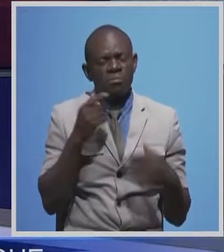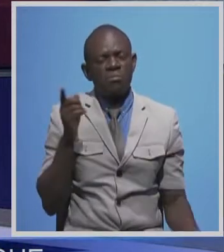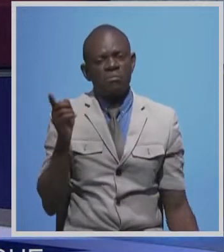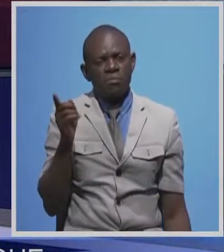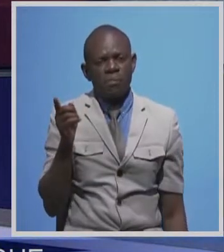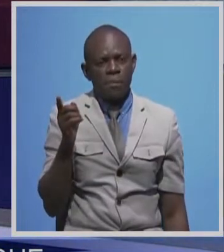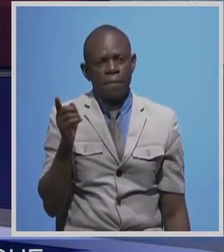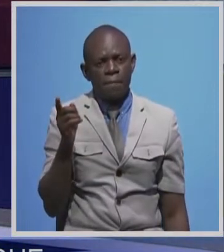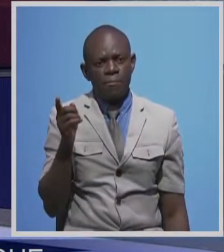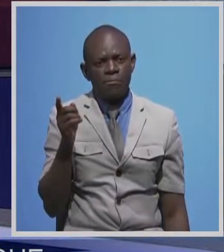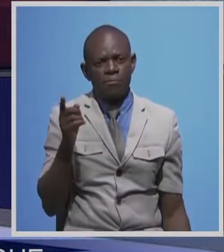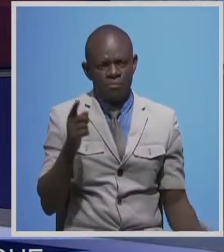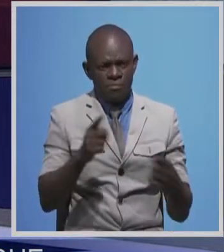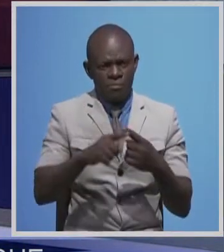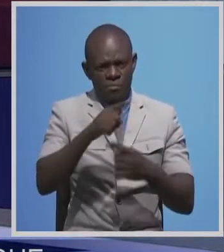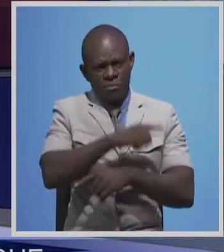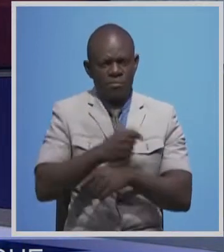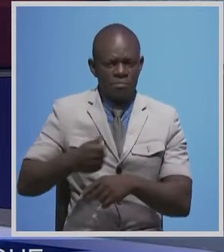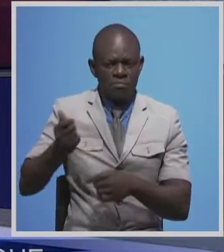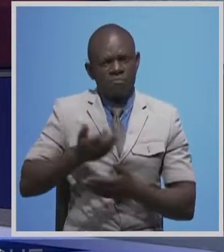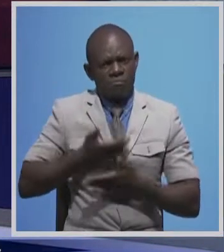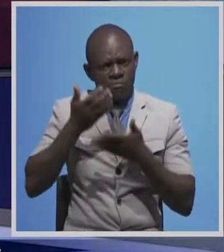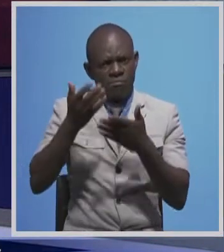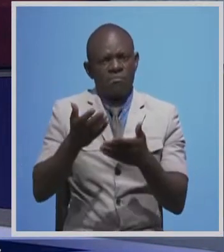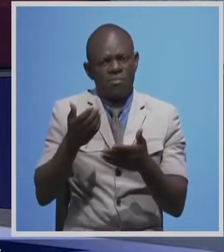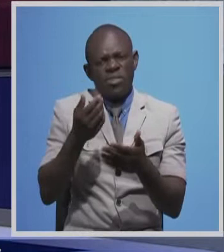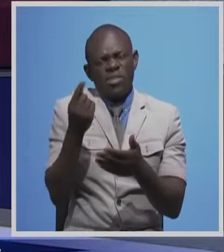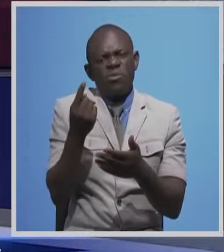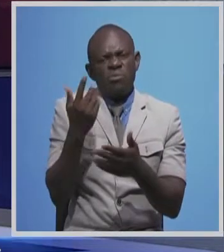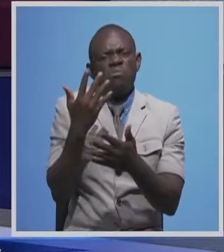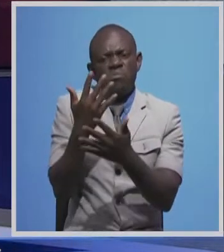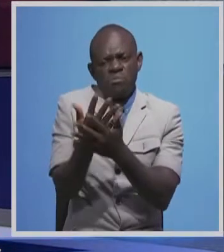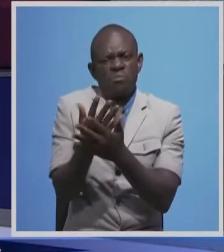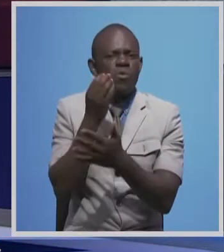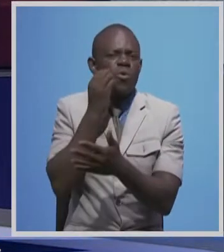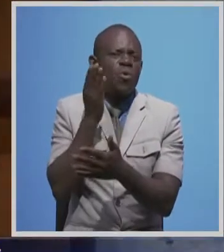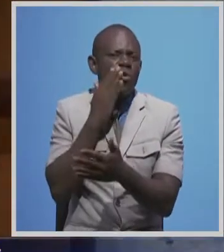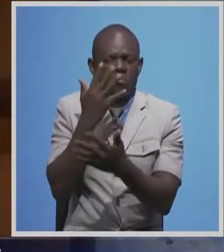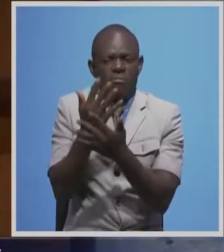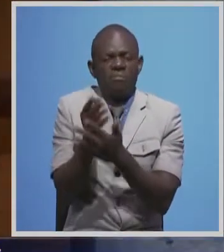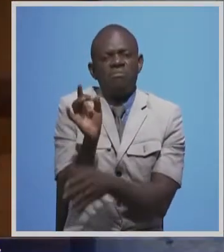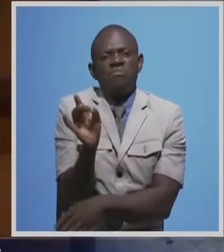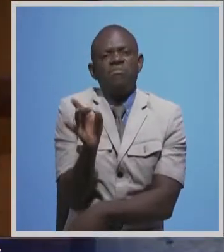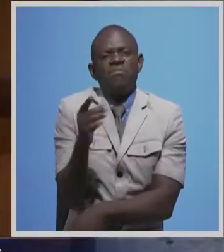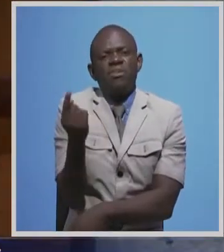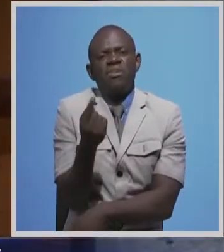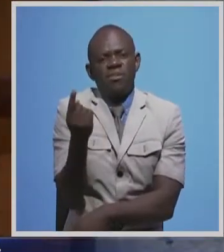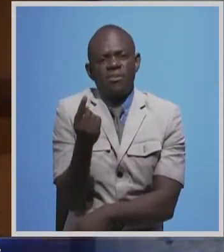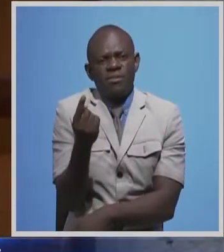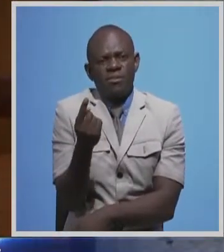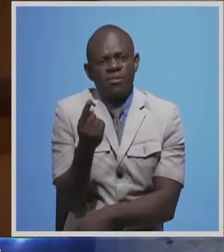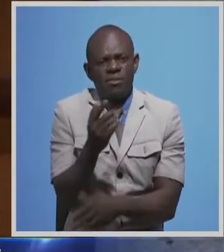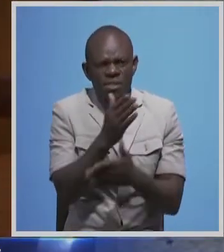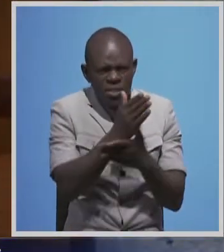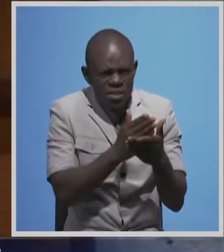to ZMBC News in a statement today, said he is currently in isolation and being managed from his home. And the speaker dispelled rumors suggesting that